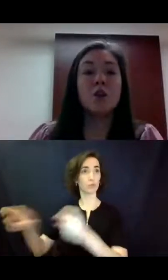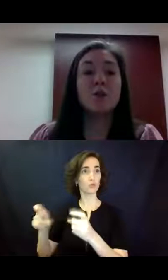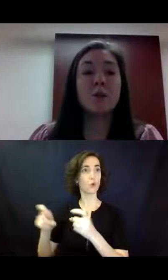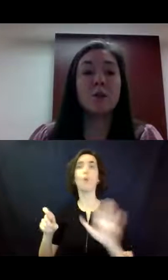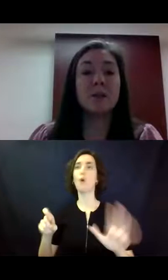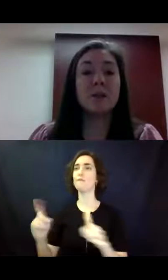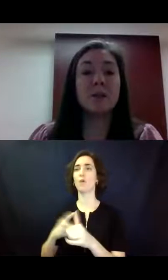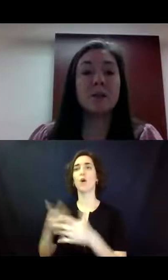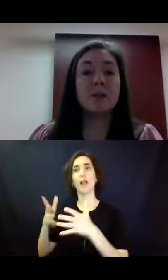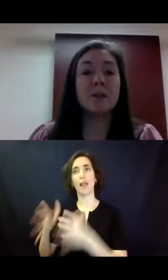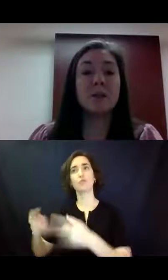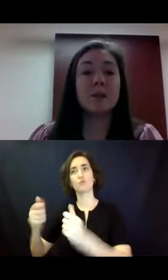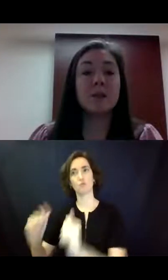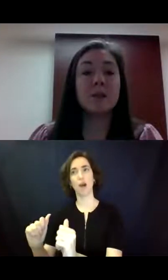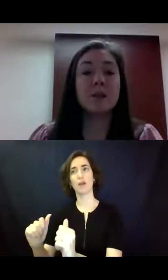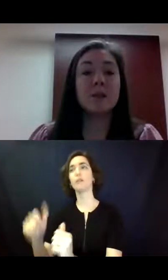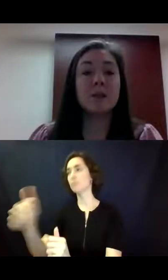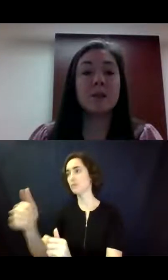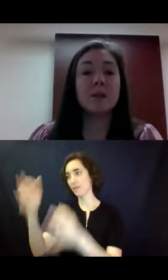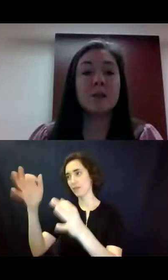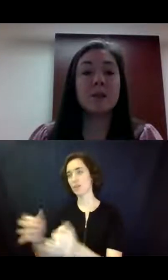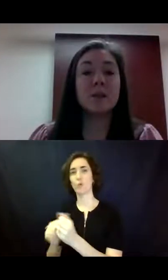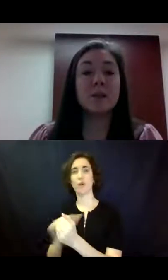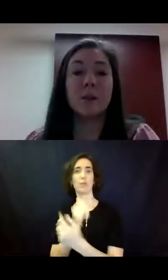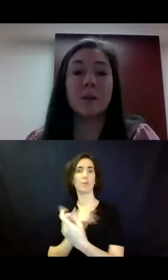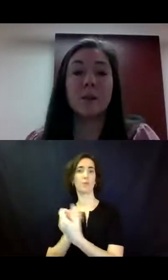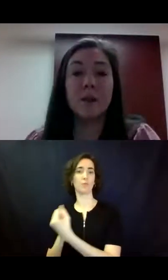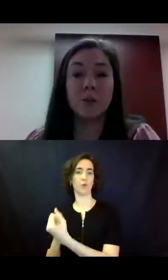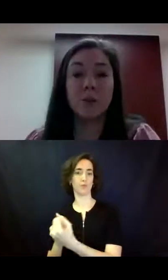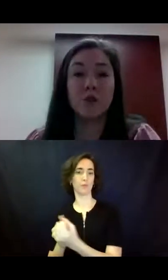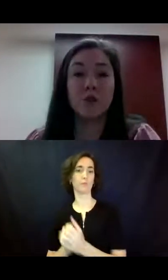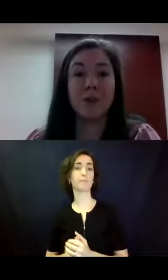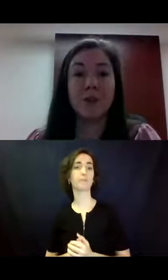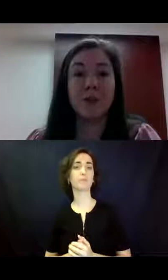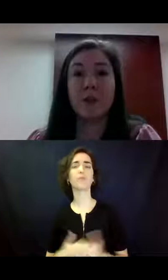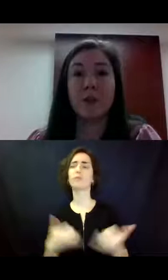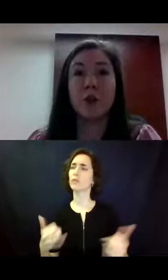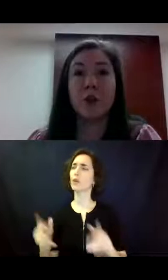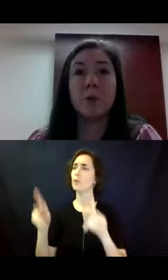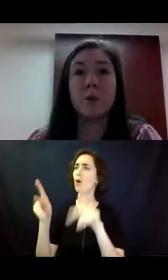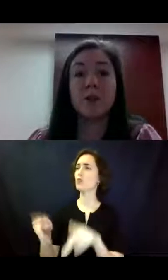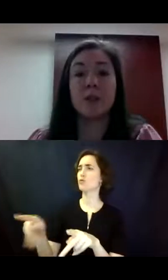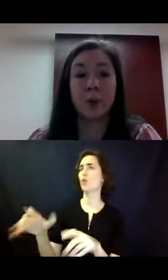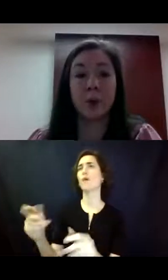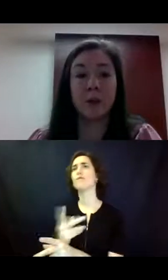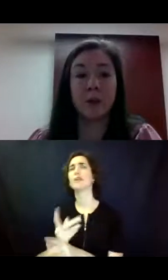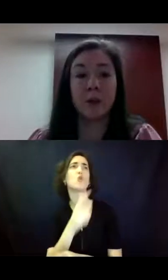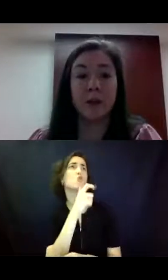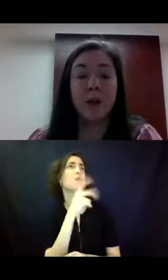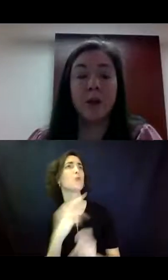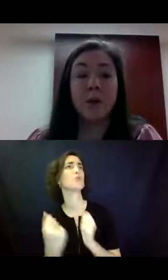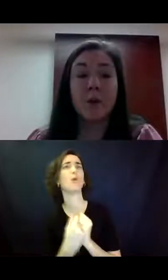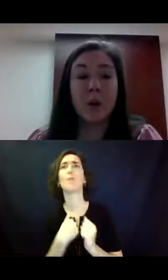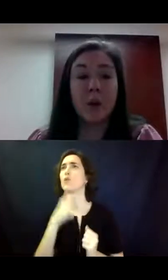So some questions to think about when, um, the individual is trying to figure out who a good supporter would be.